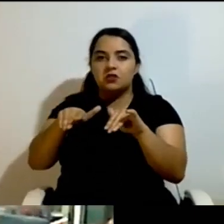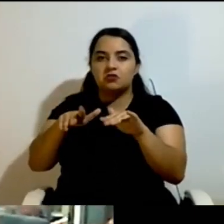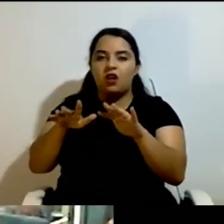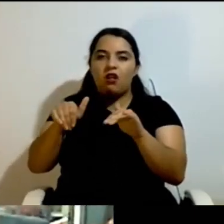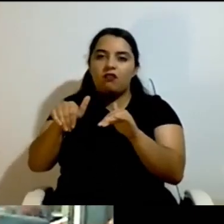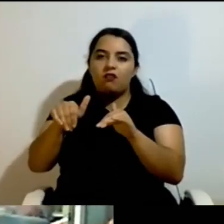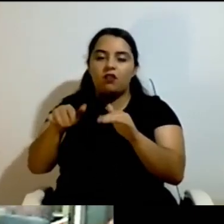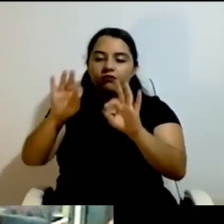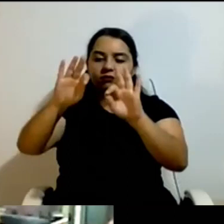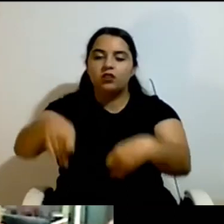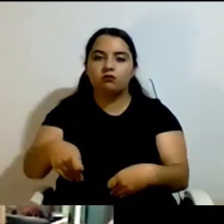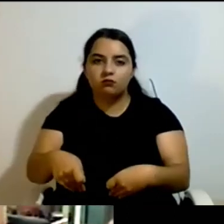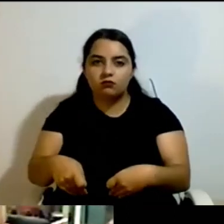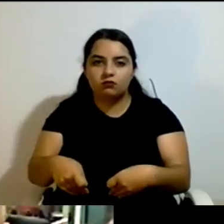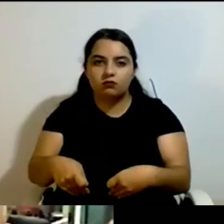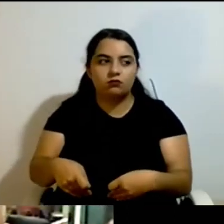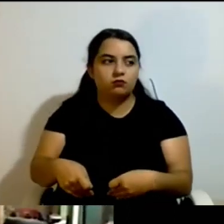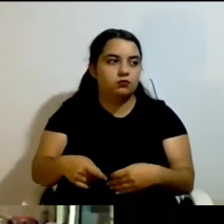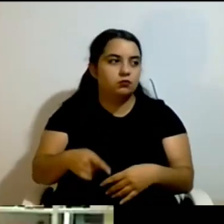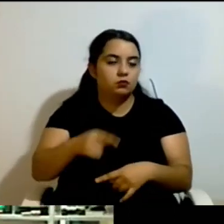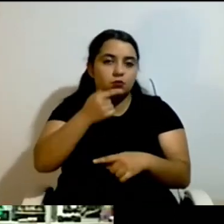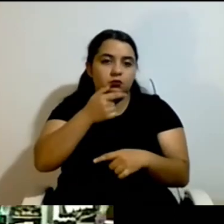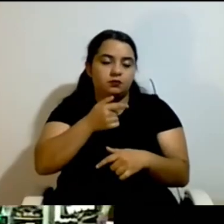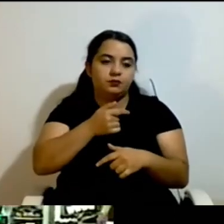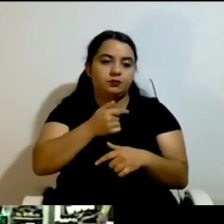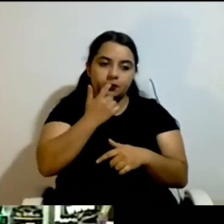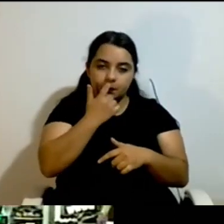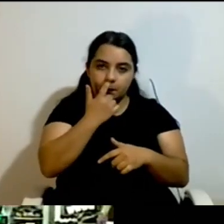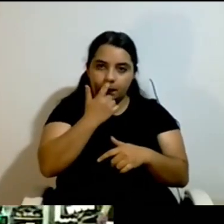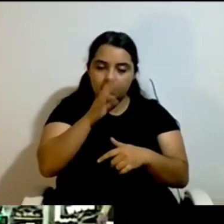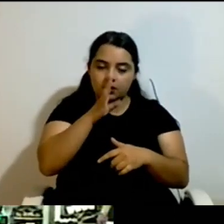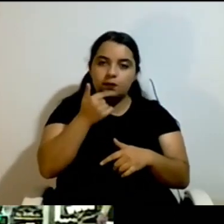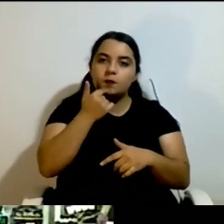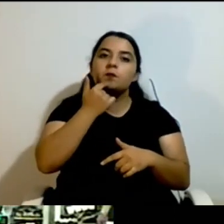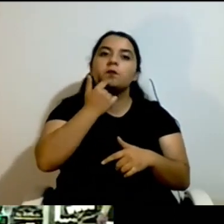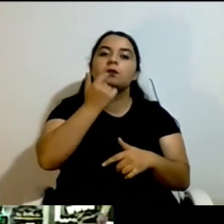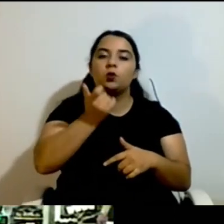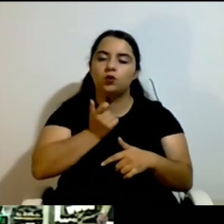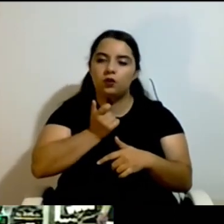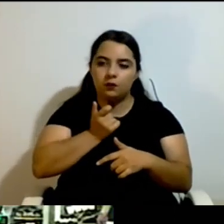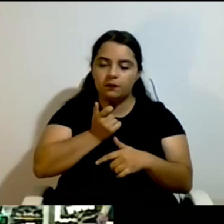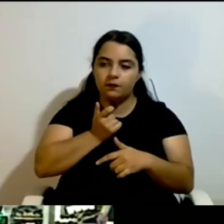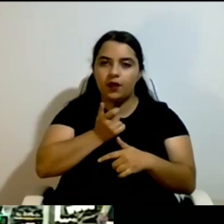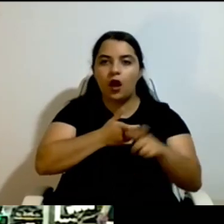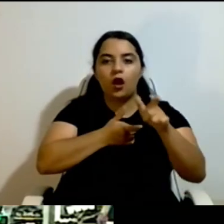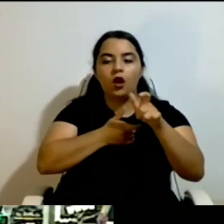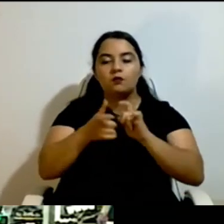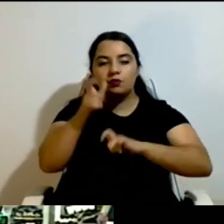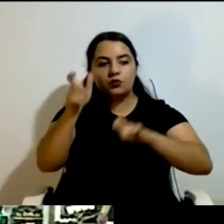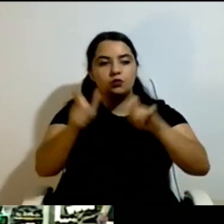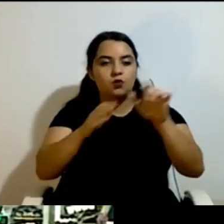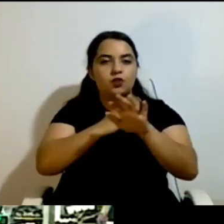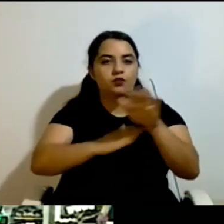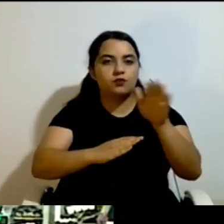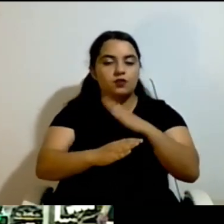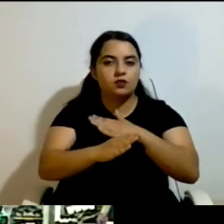If you ask who supports these people with intellectual or psychiatric disabilities, today, factually, it's